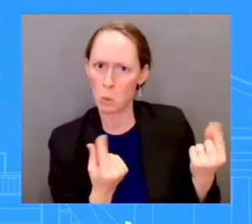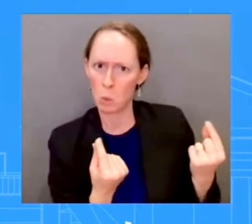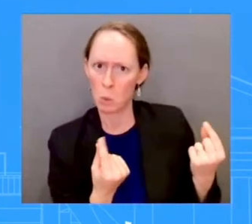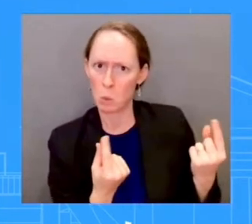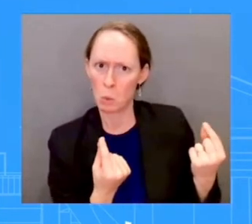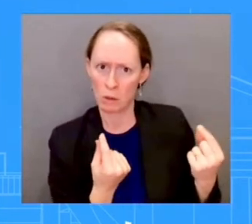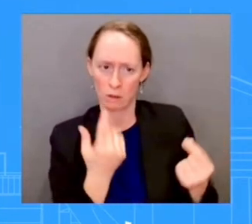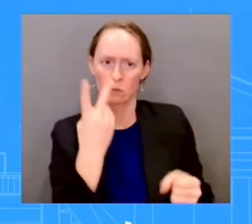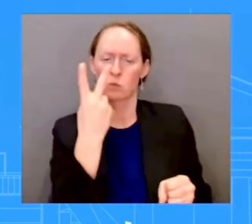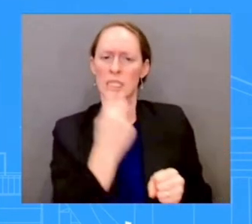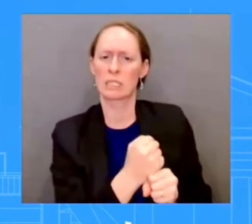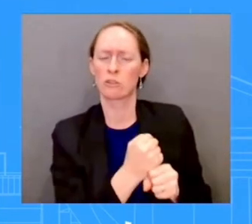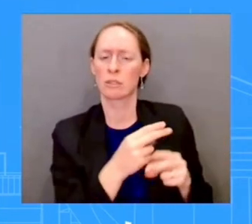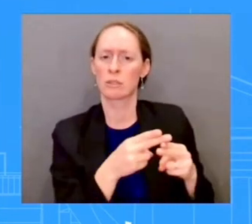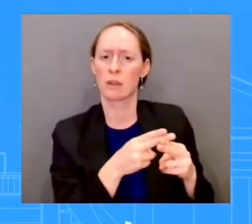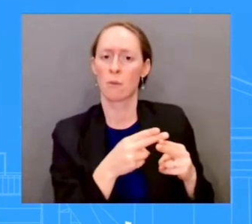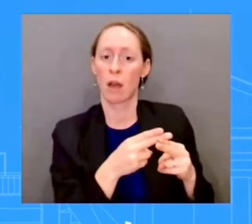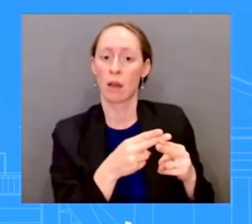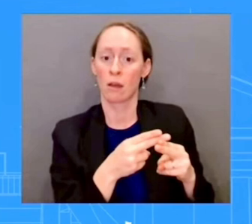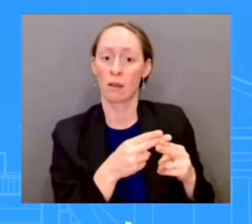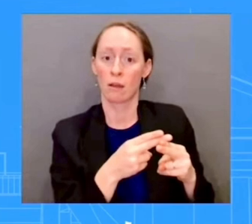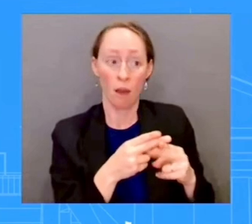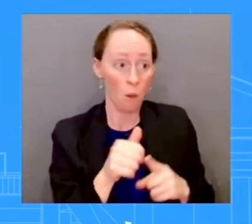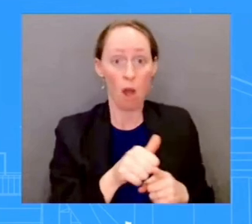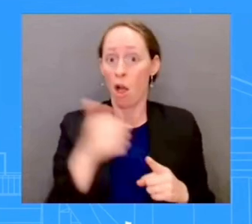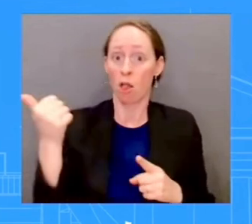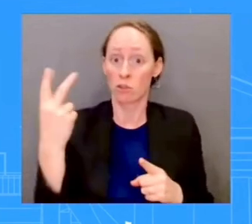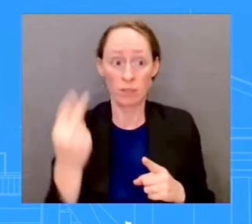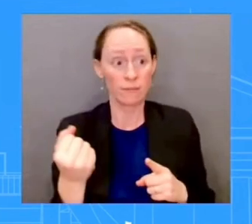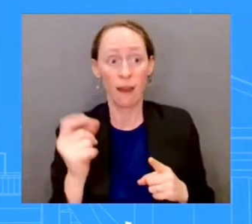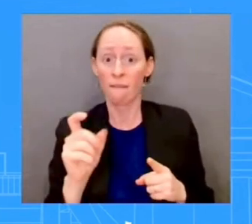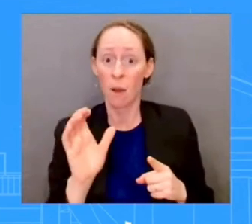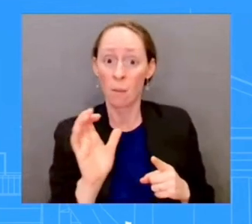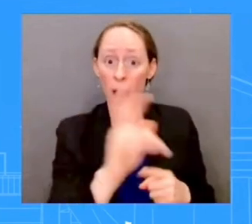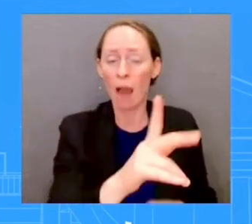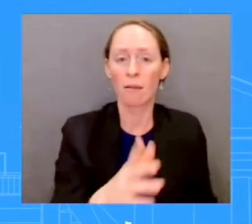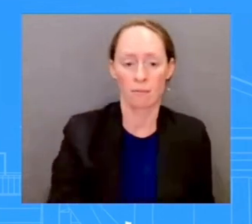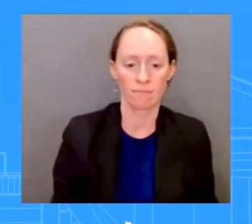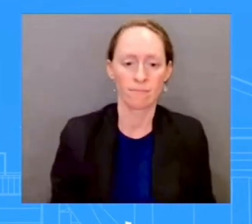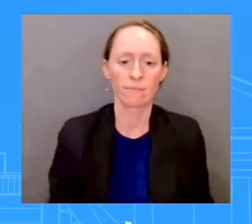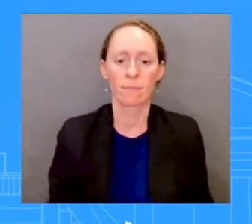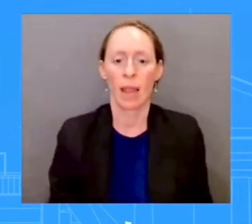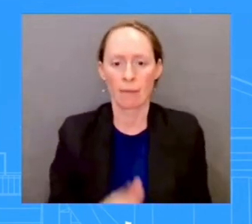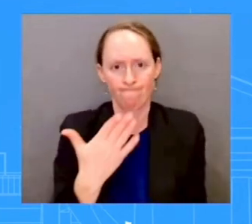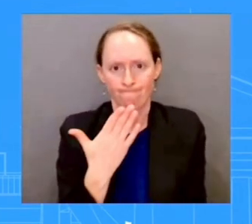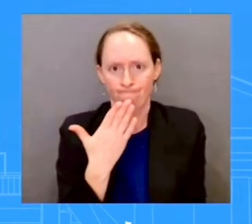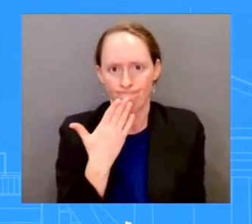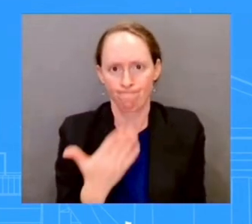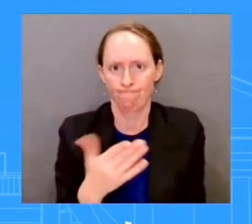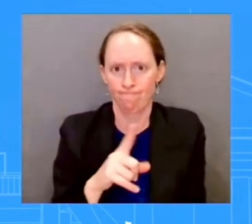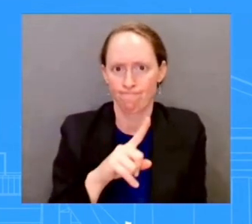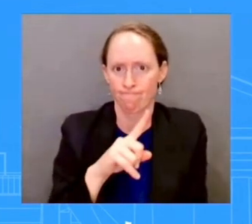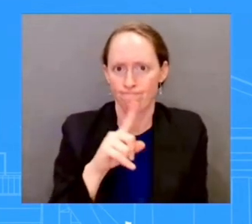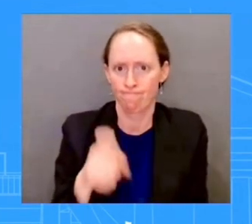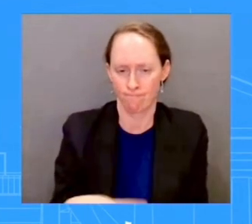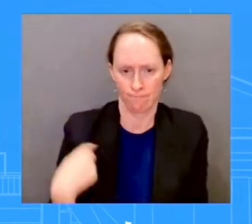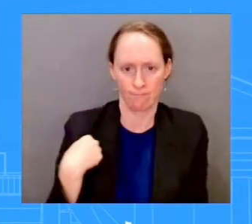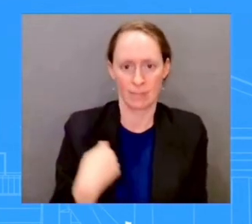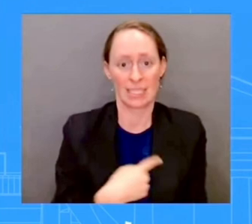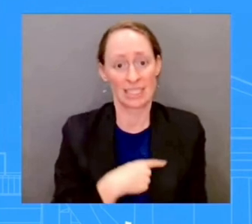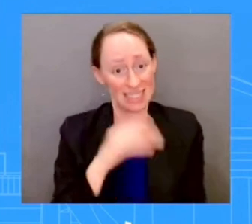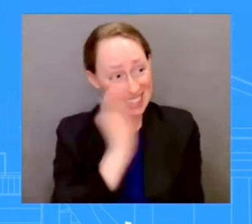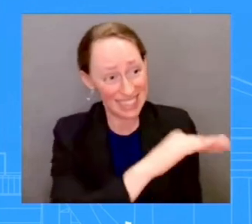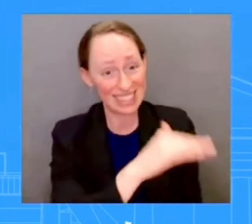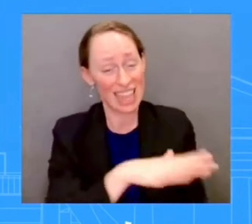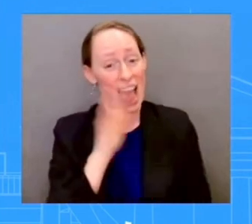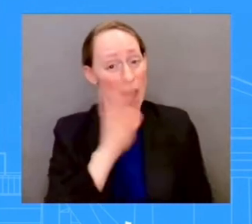this broken system. That is why we're... We're just not there yet. That's why we keep asking for help from Congress, from Republicans, to help